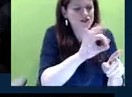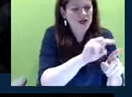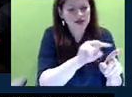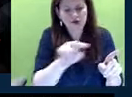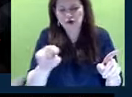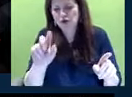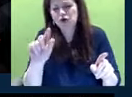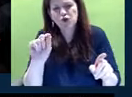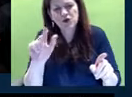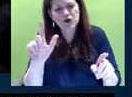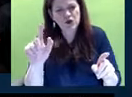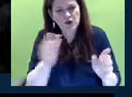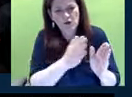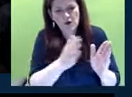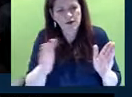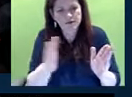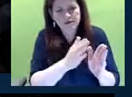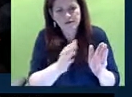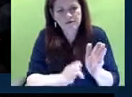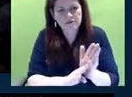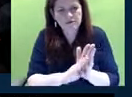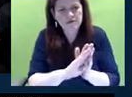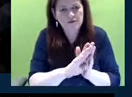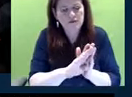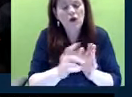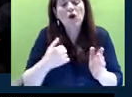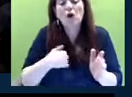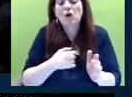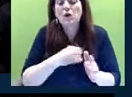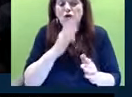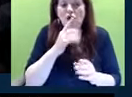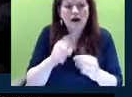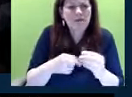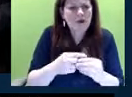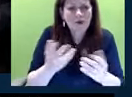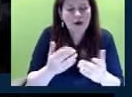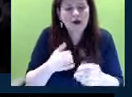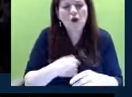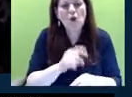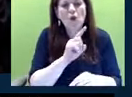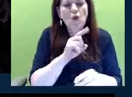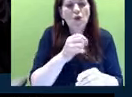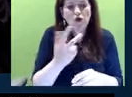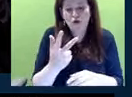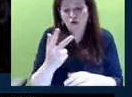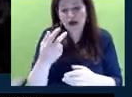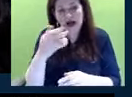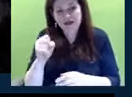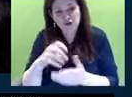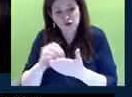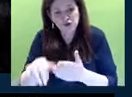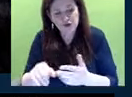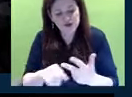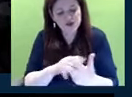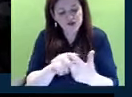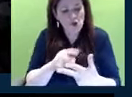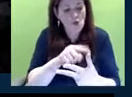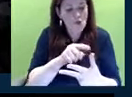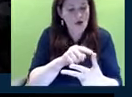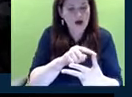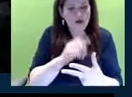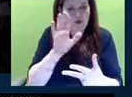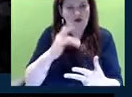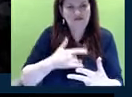2021. We were talking about the fact that one in three high school students was reporting that they were feeling